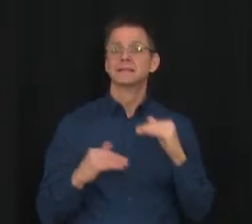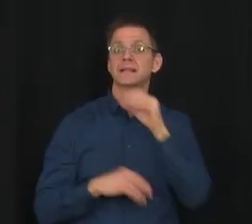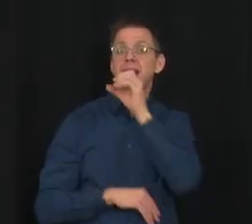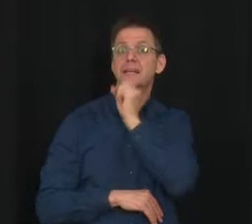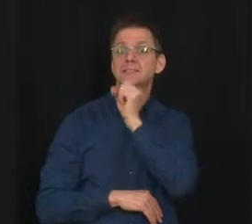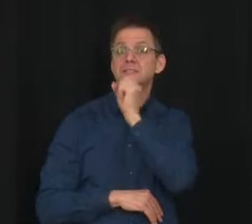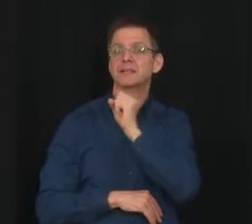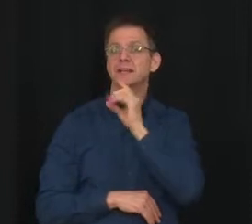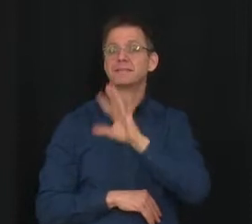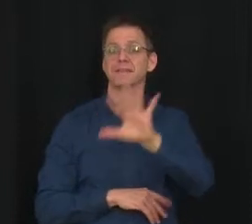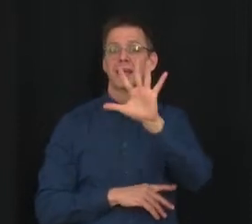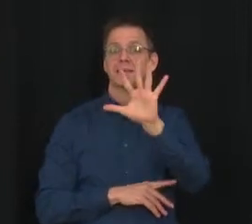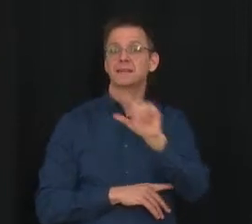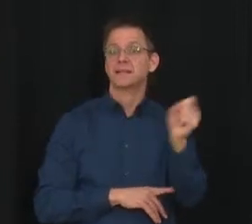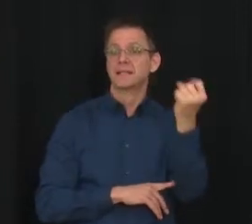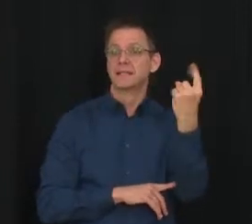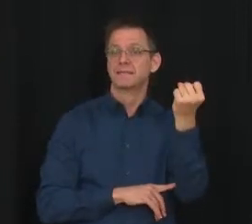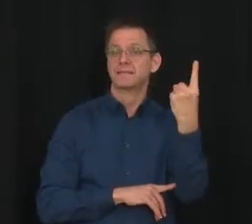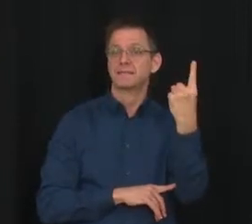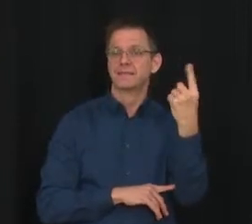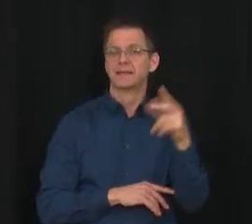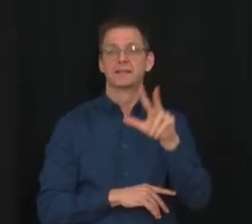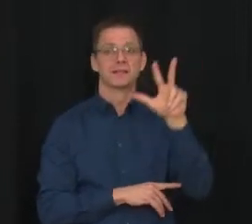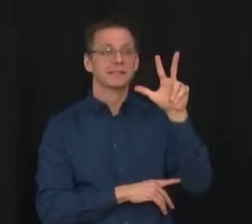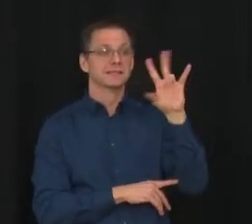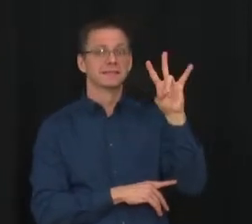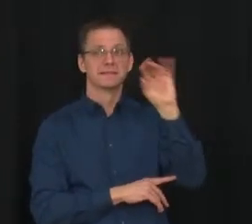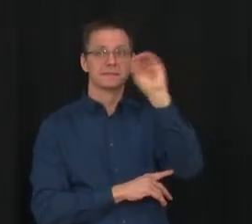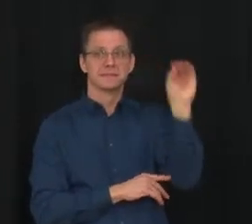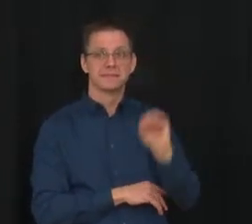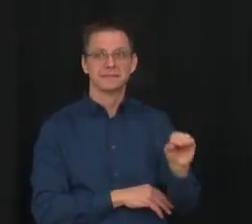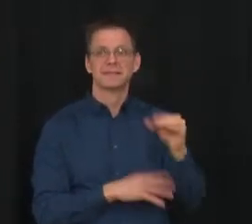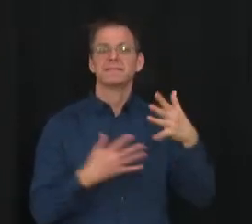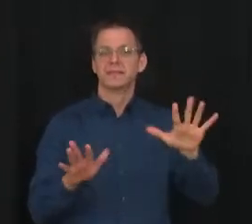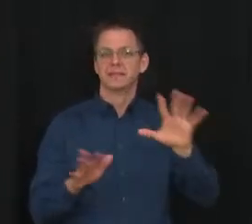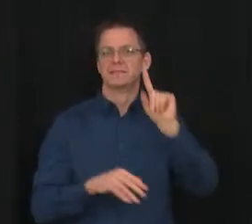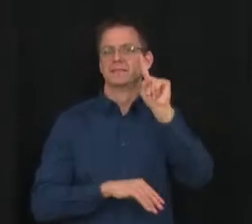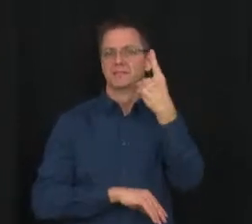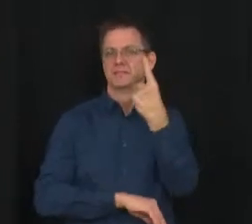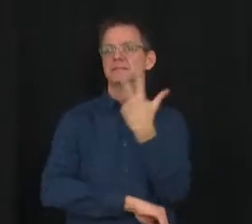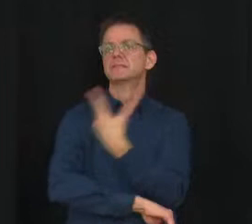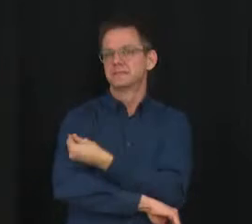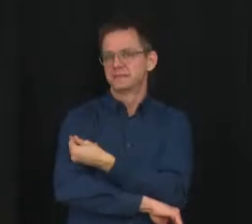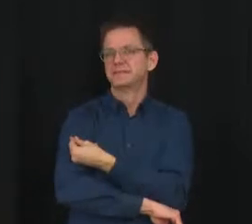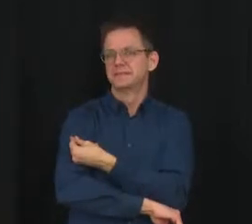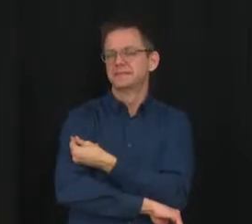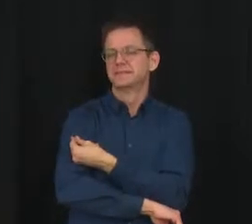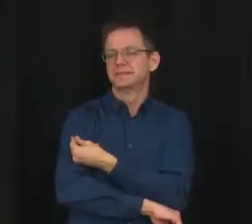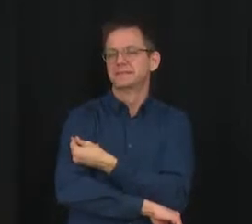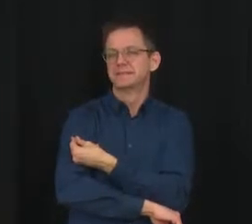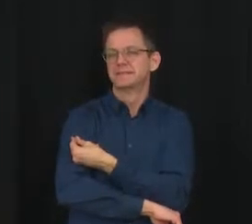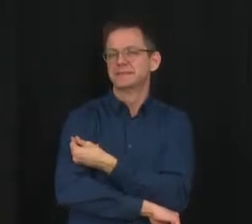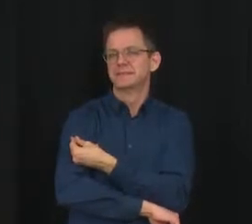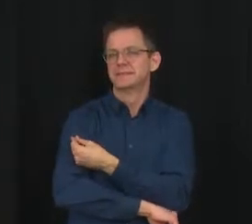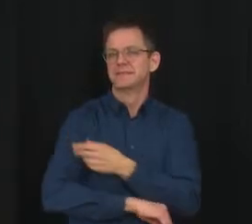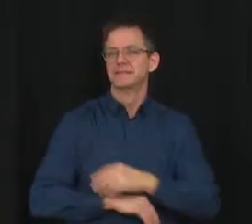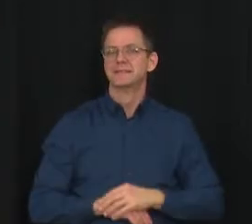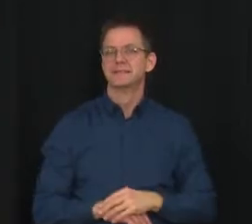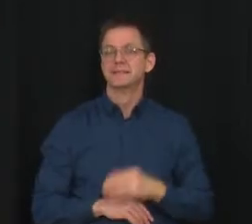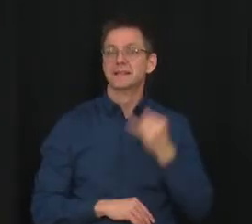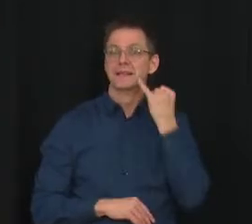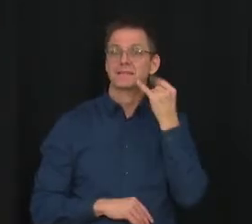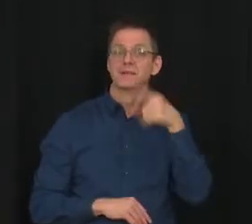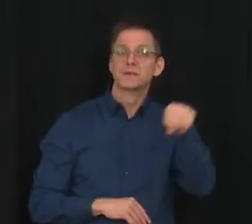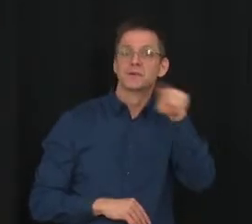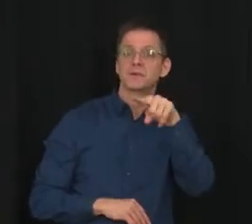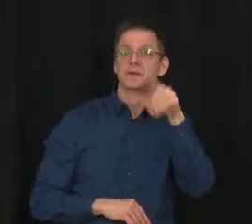one dose of vaccine. If your child hasn't been vaccinated against COVID-19 yet, I strongly recommend doing